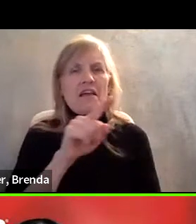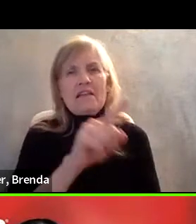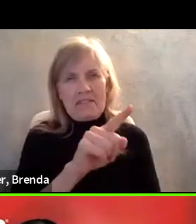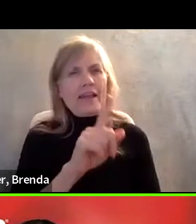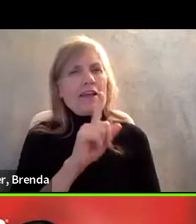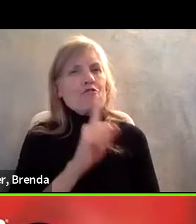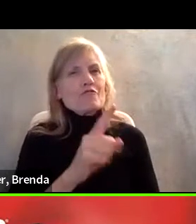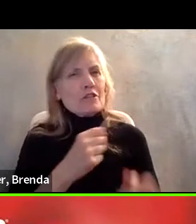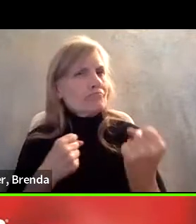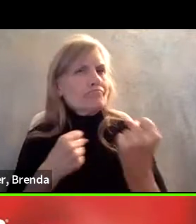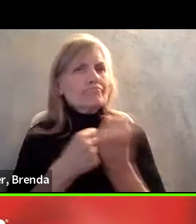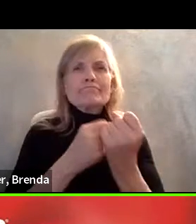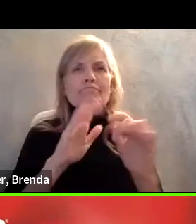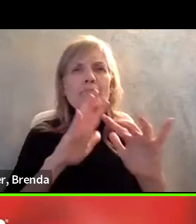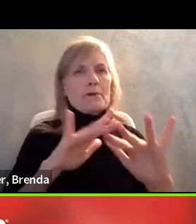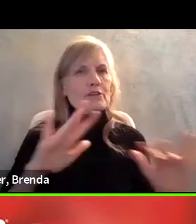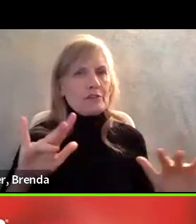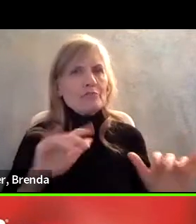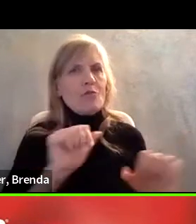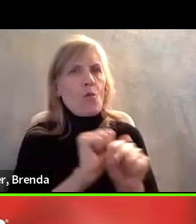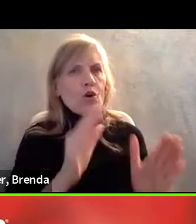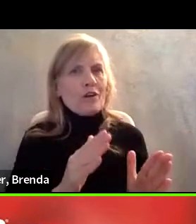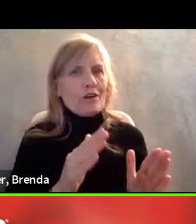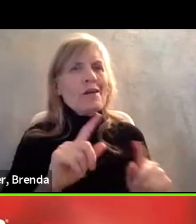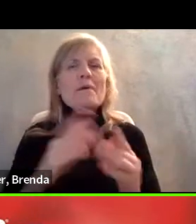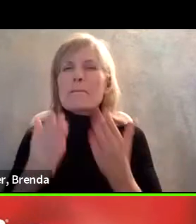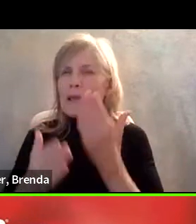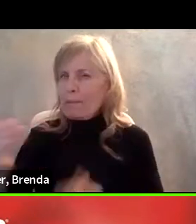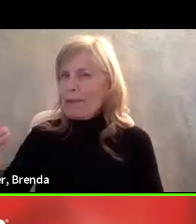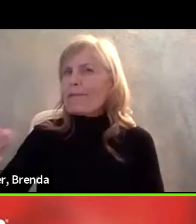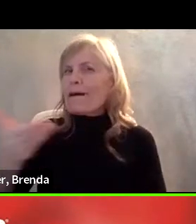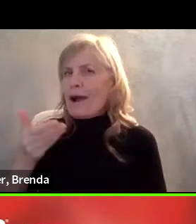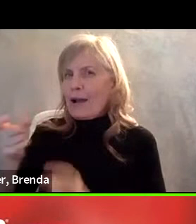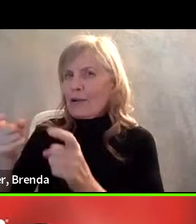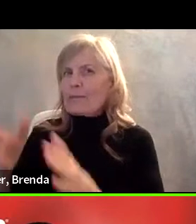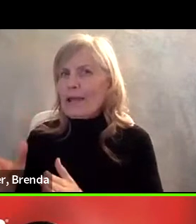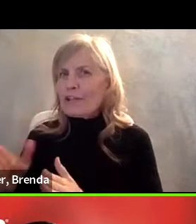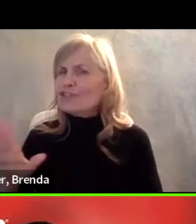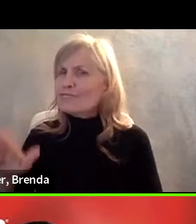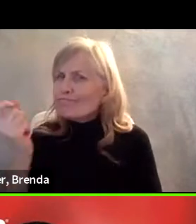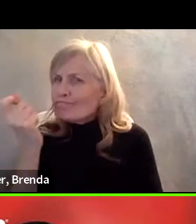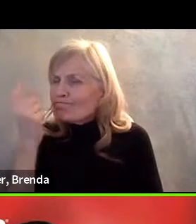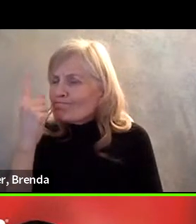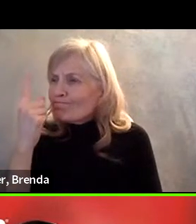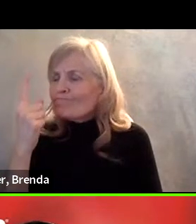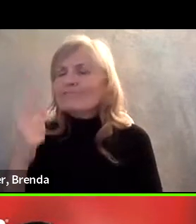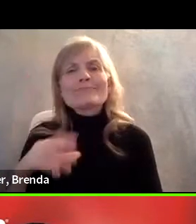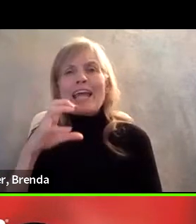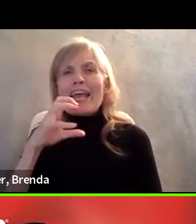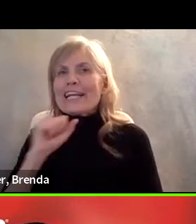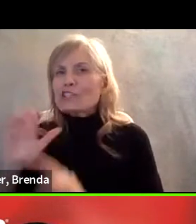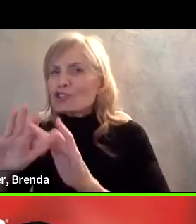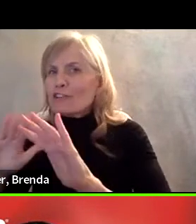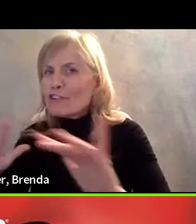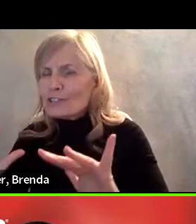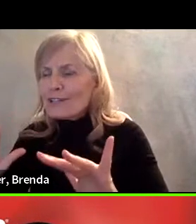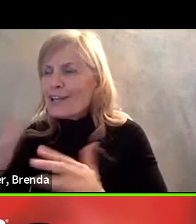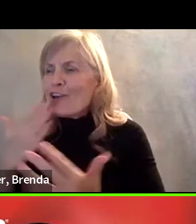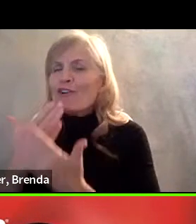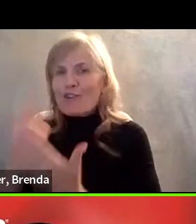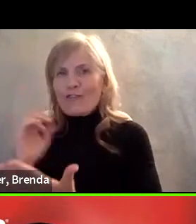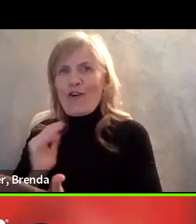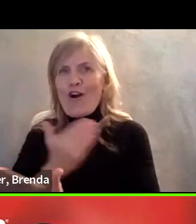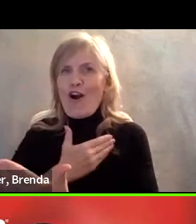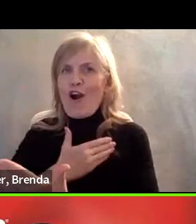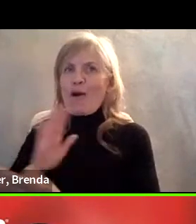diversity, but you may want to remind hiring managers that age diversity is good for business. We have a lot of resources